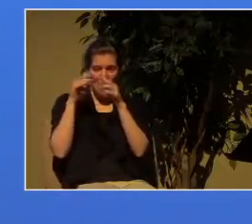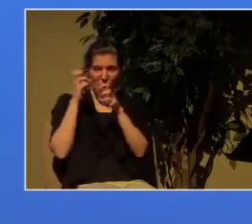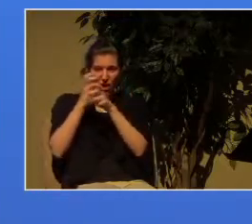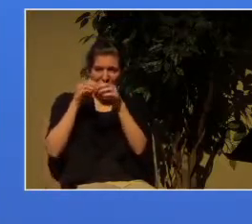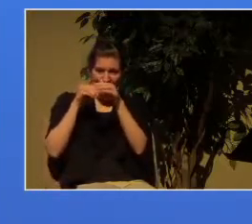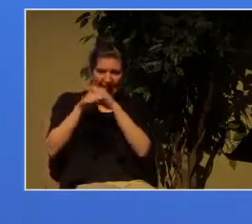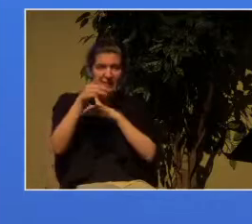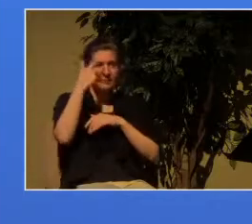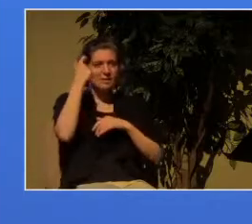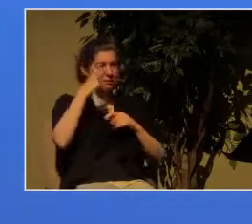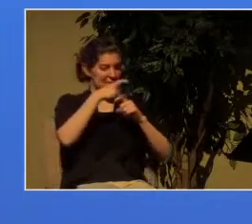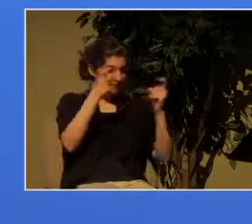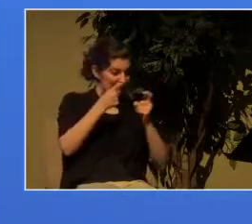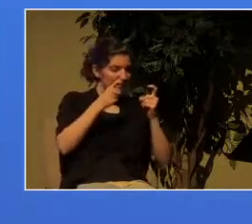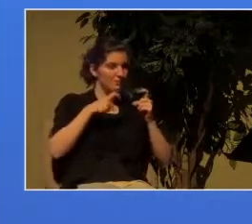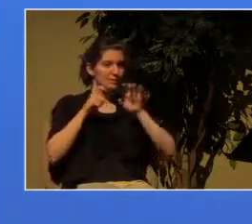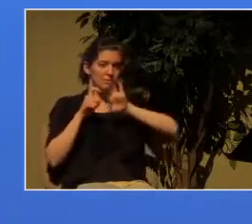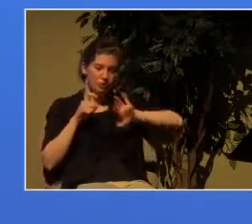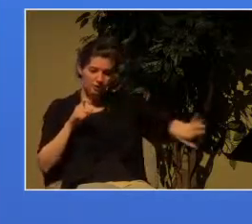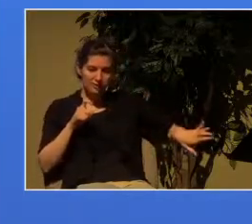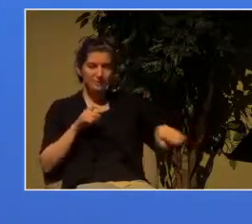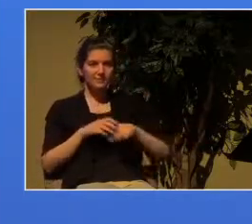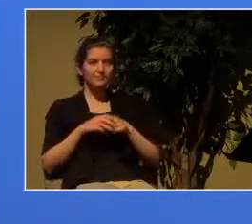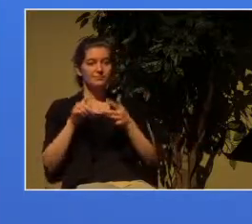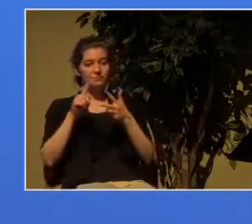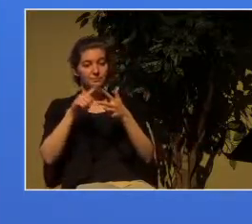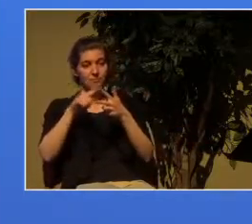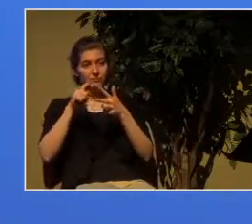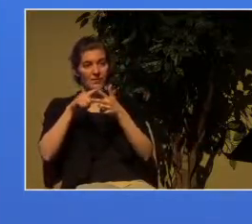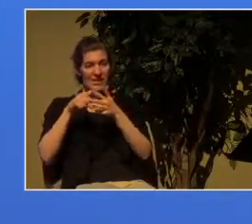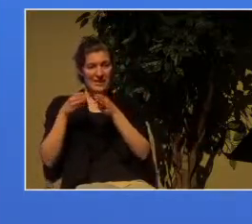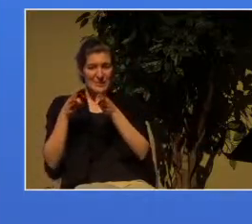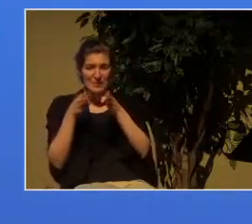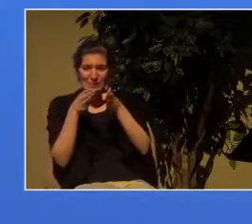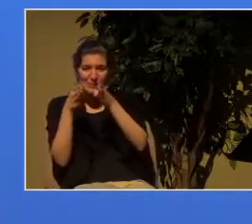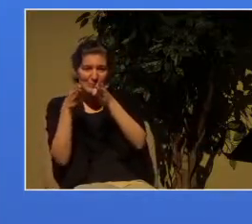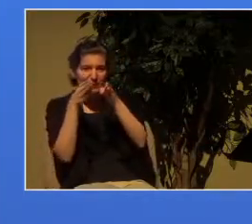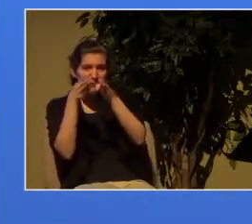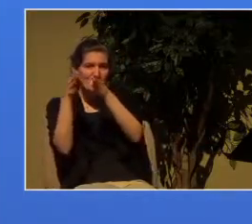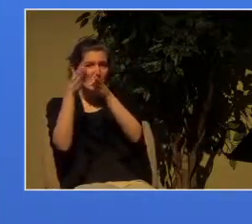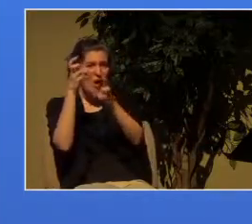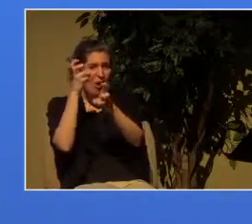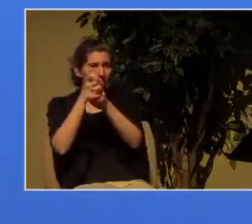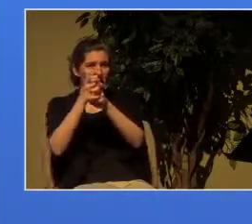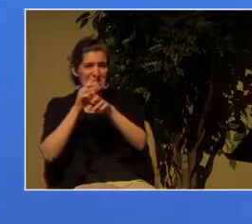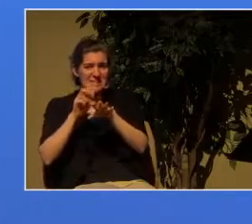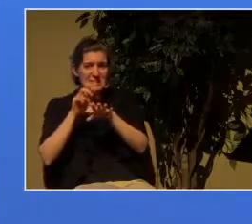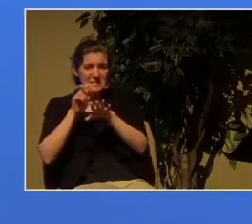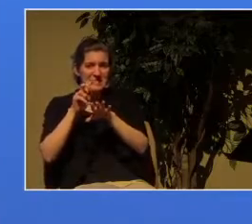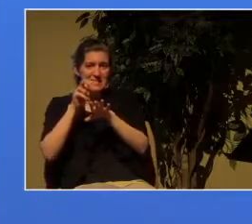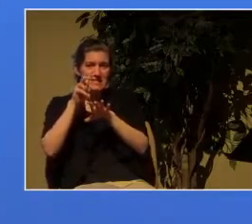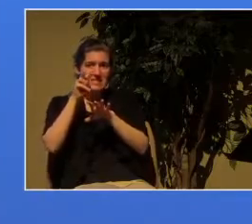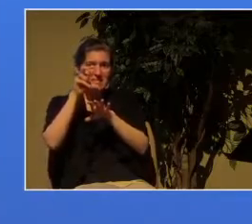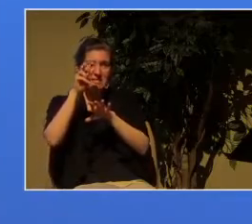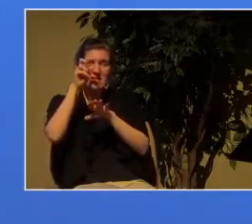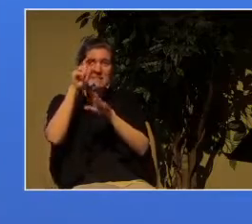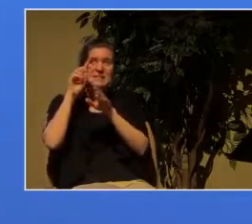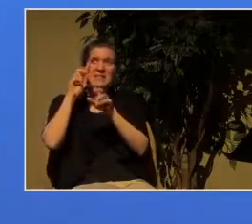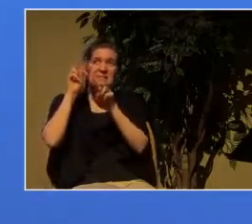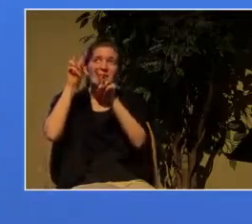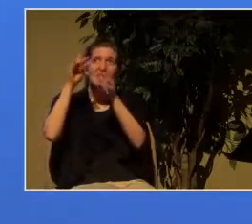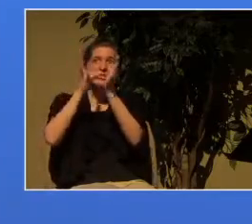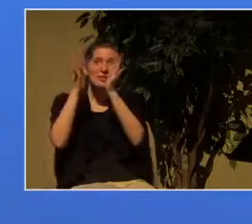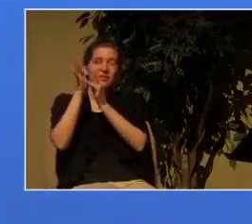cross and we follow Jesus and then we face persecution in a world that wants nothing